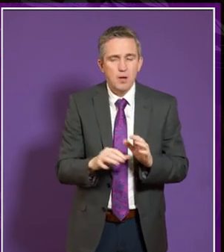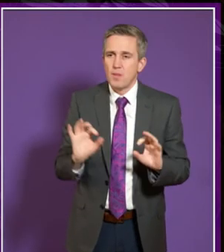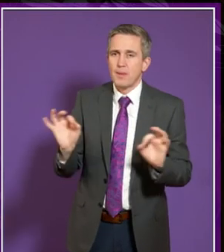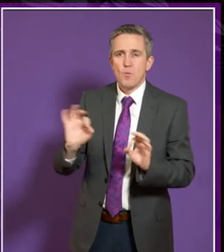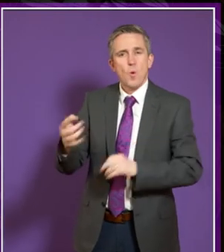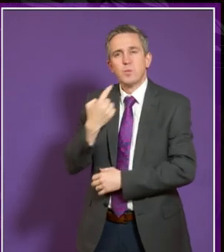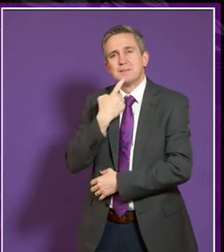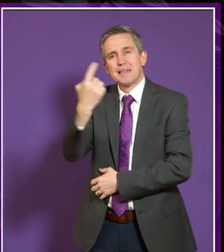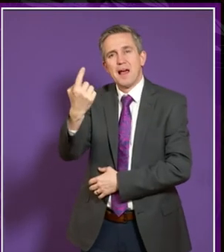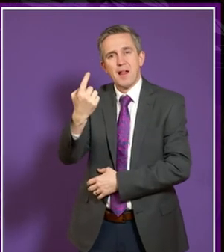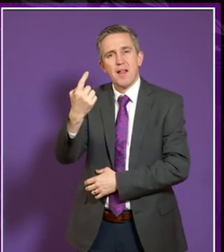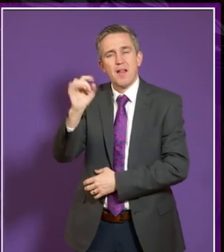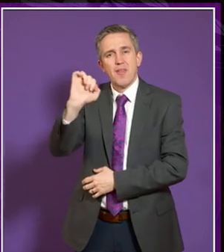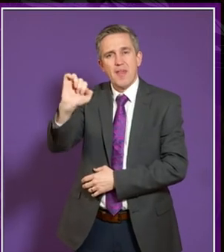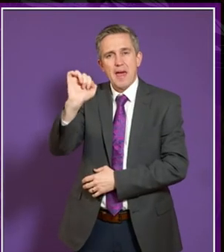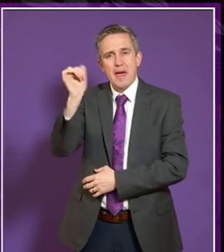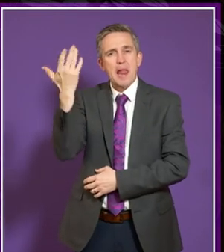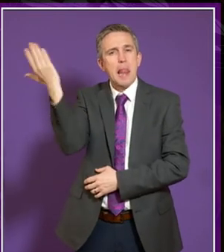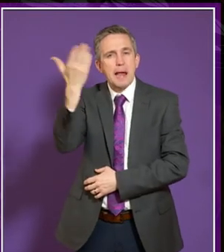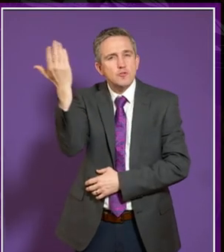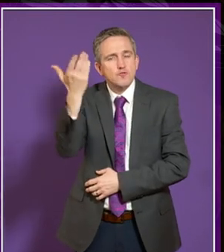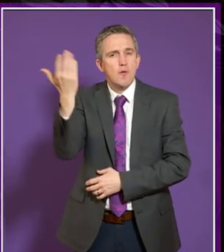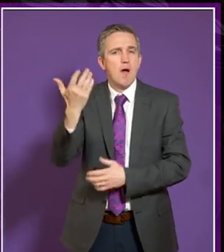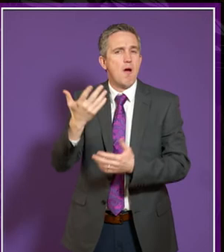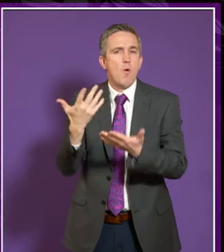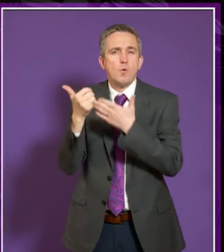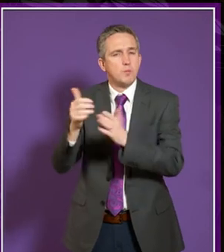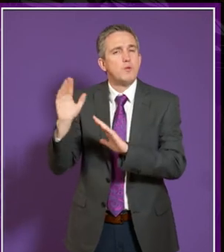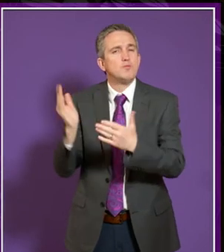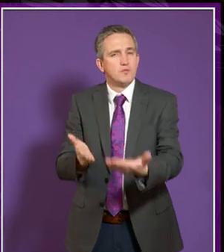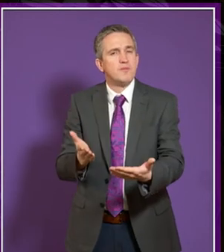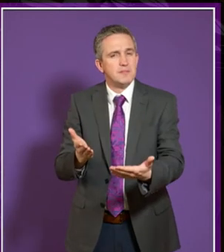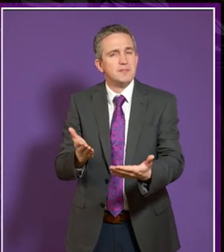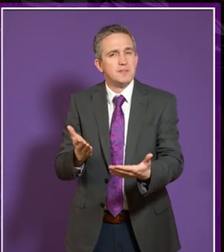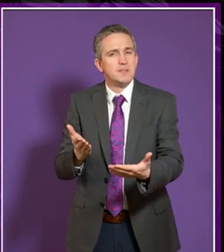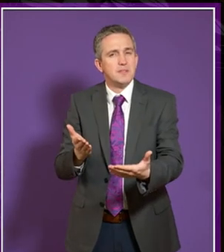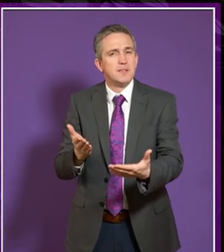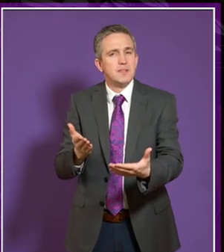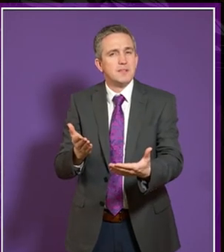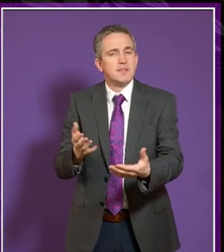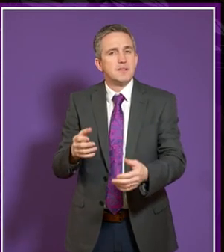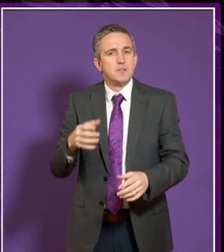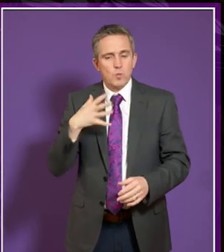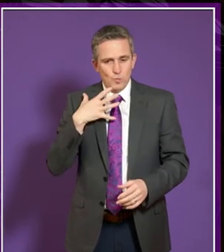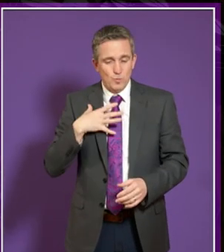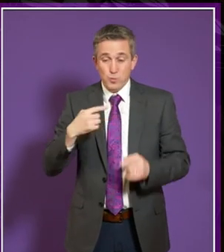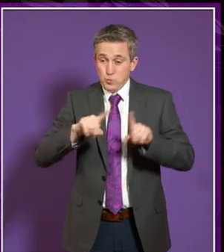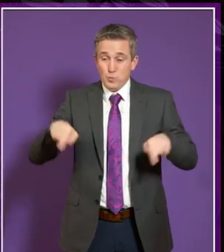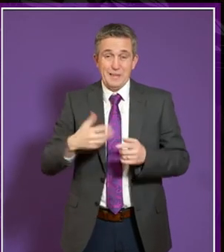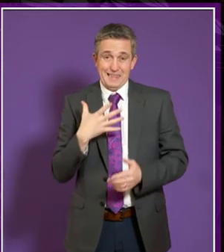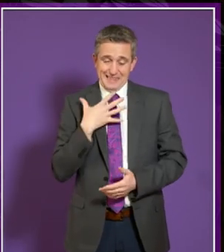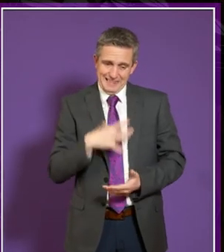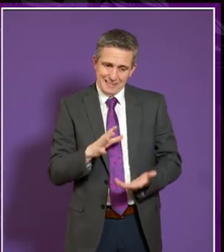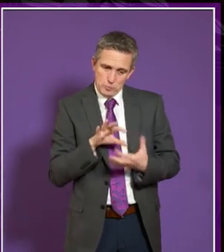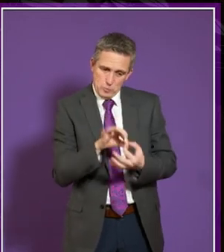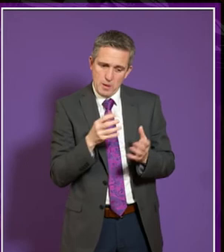to you know speaking to either an academic member of start or staff or support service so we need to um work with that